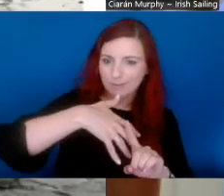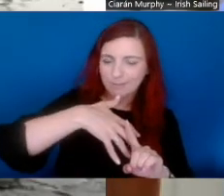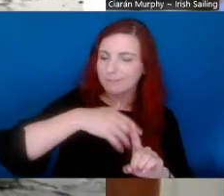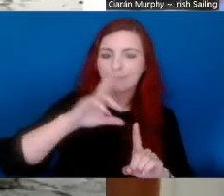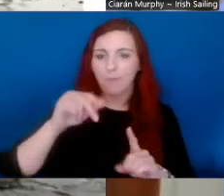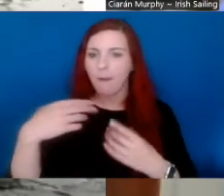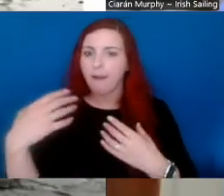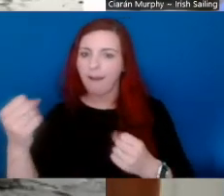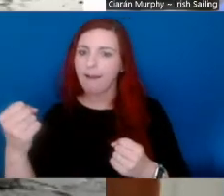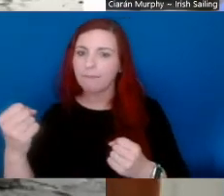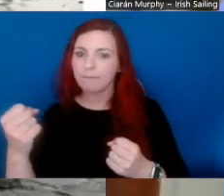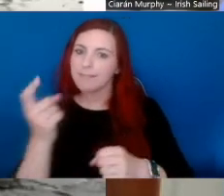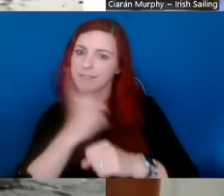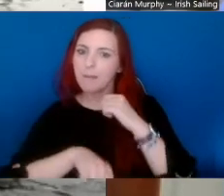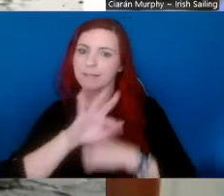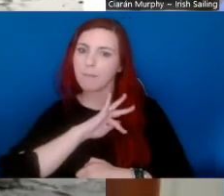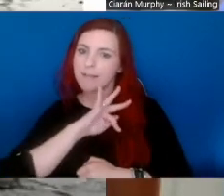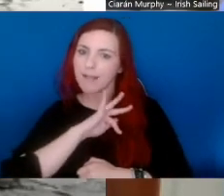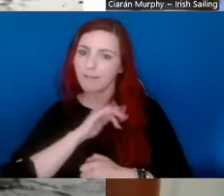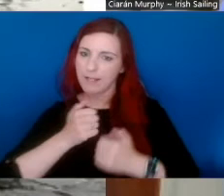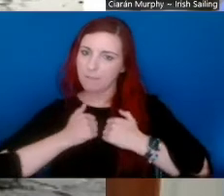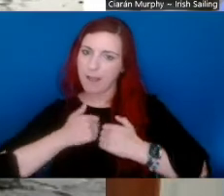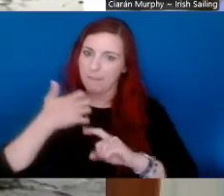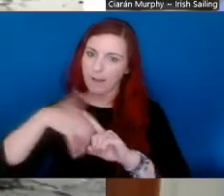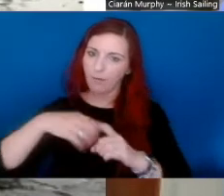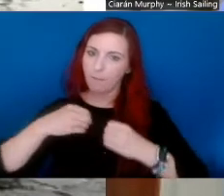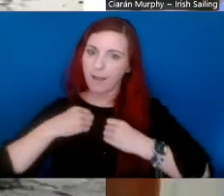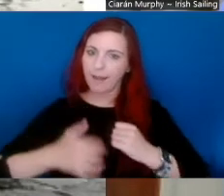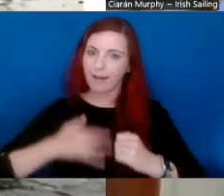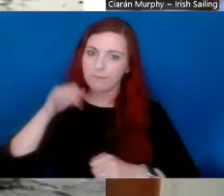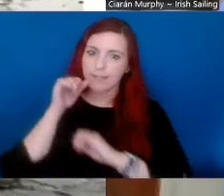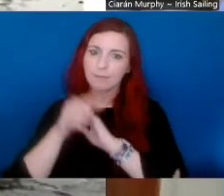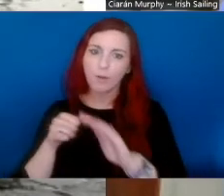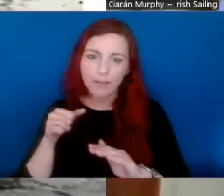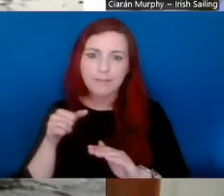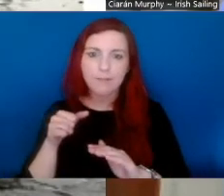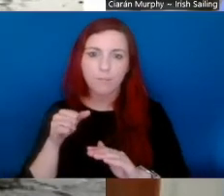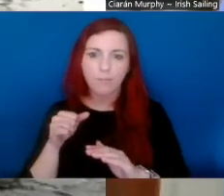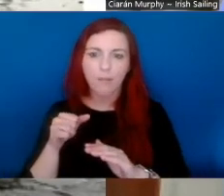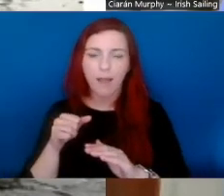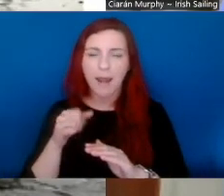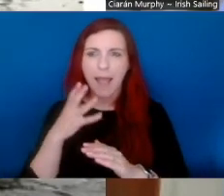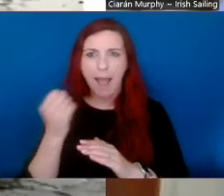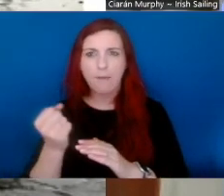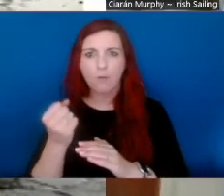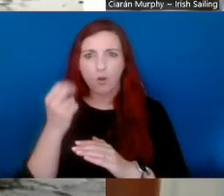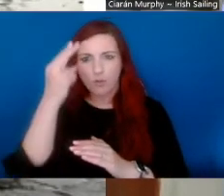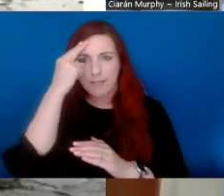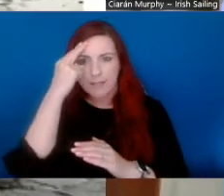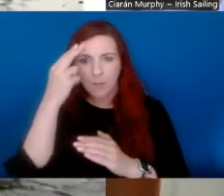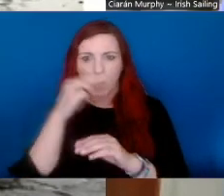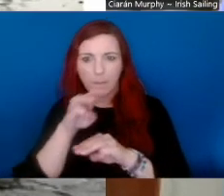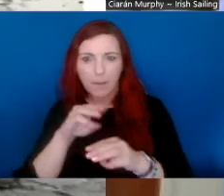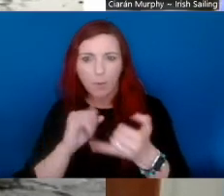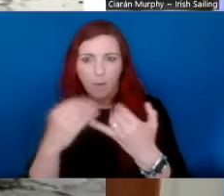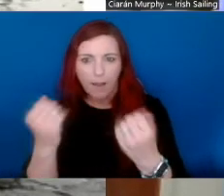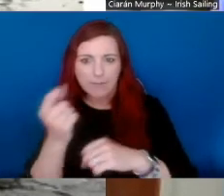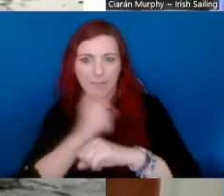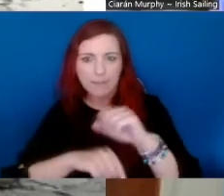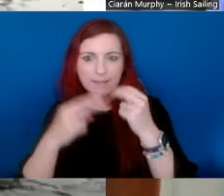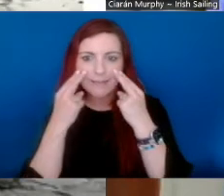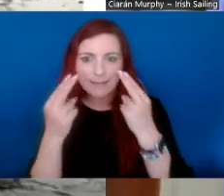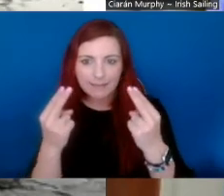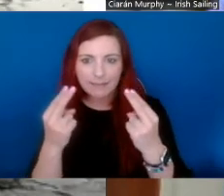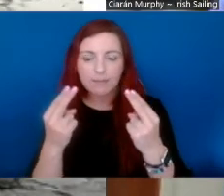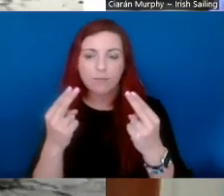background. I come from having a disability and having that experience and understanding what people with disabilities need